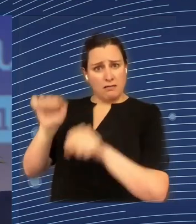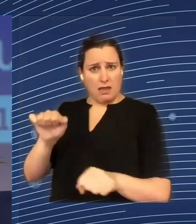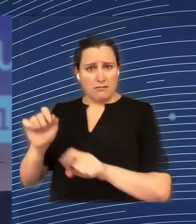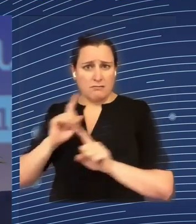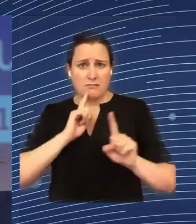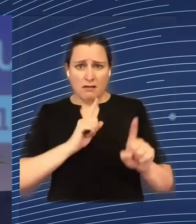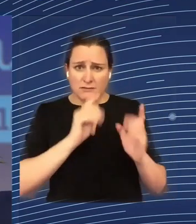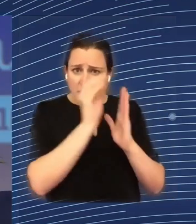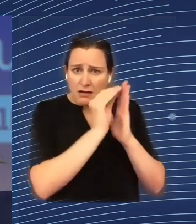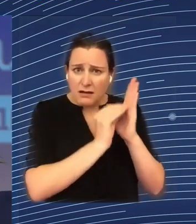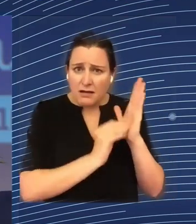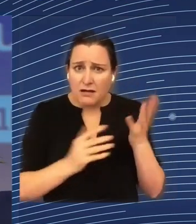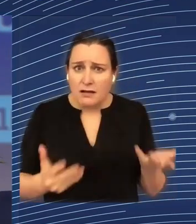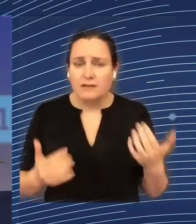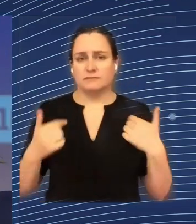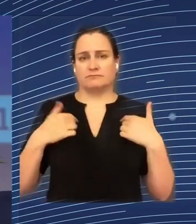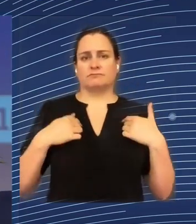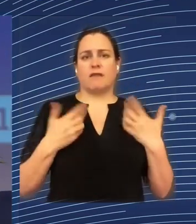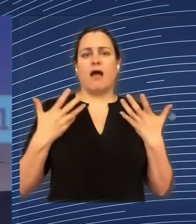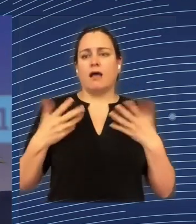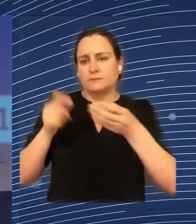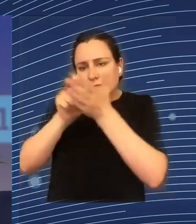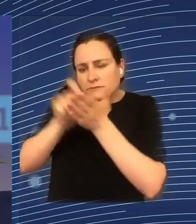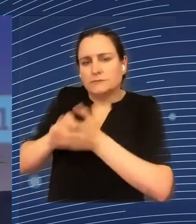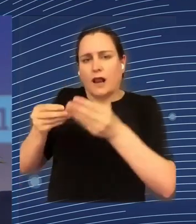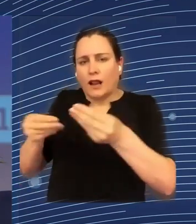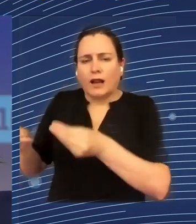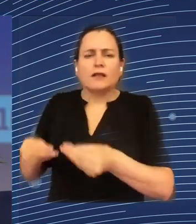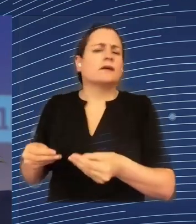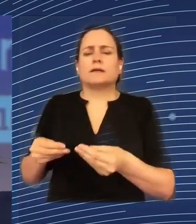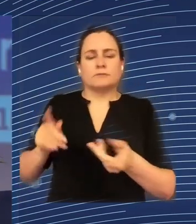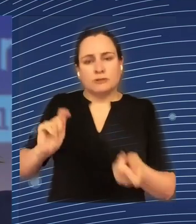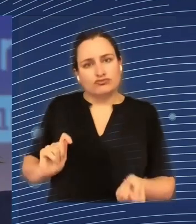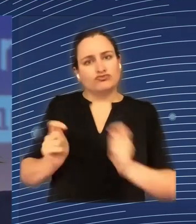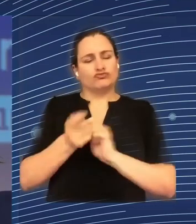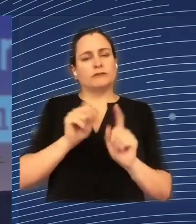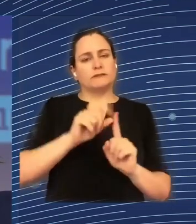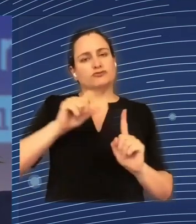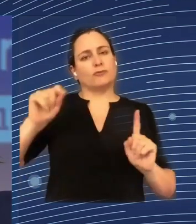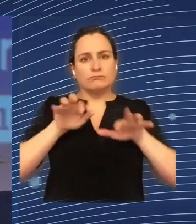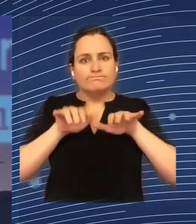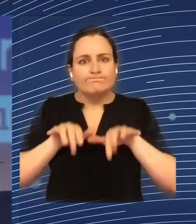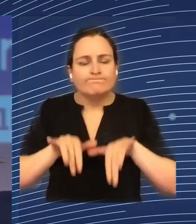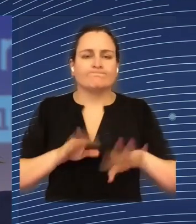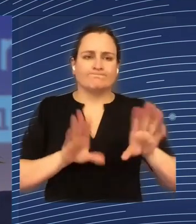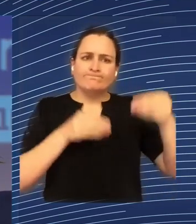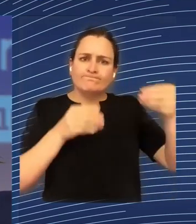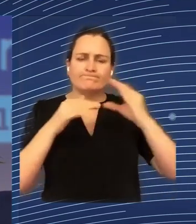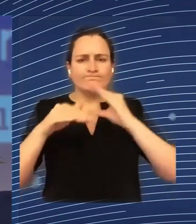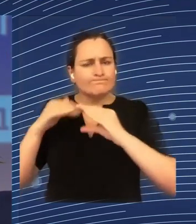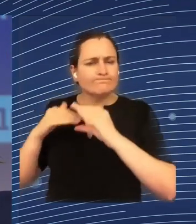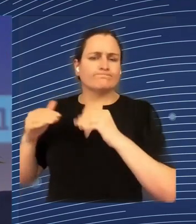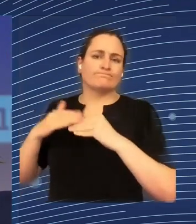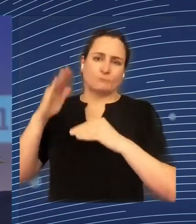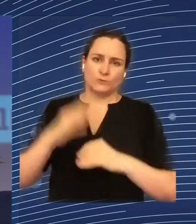digitalization is really needed. And, of course, the administrative capacity building also is very